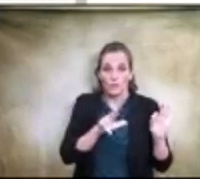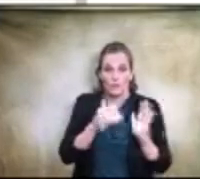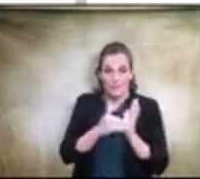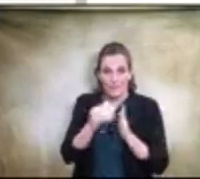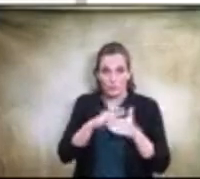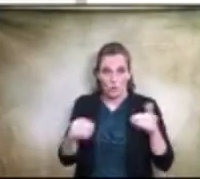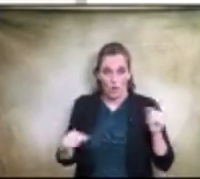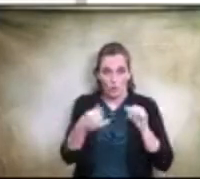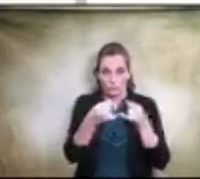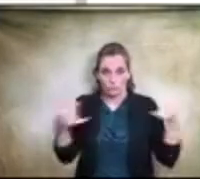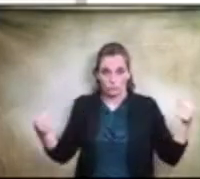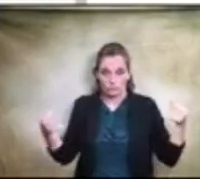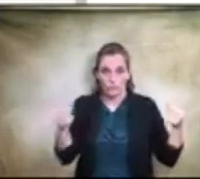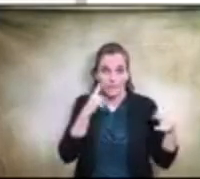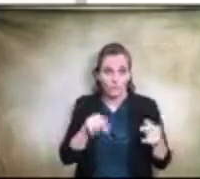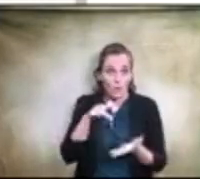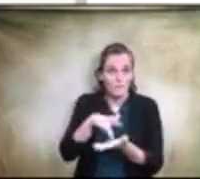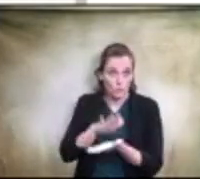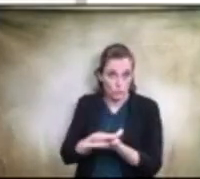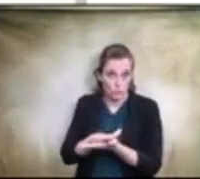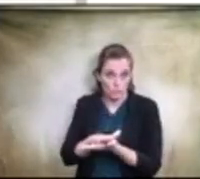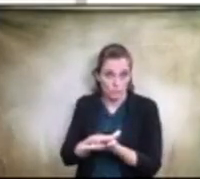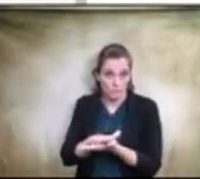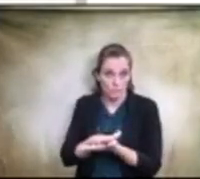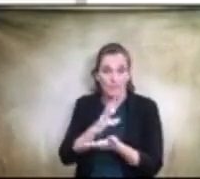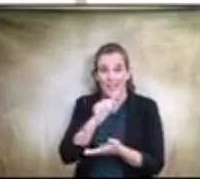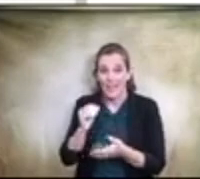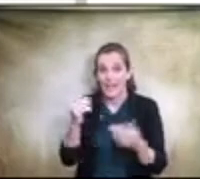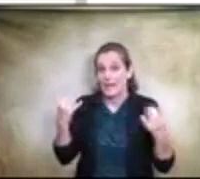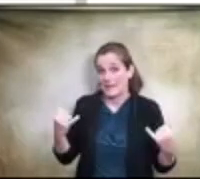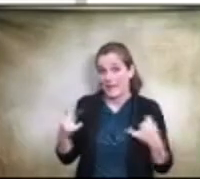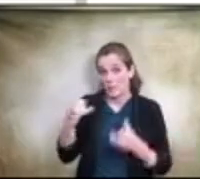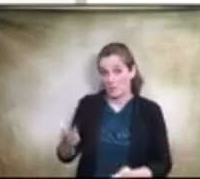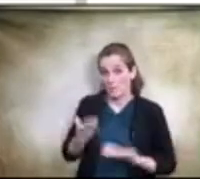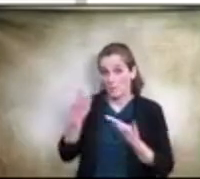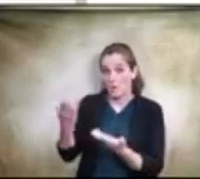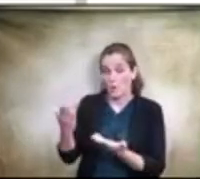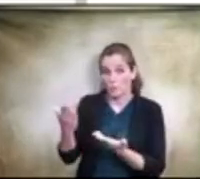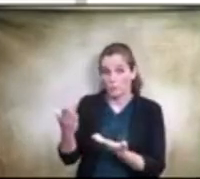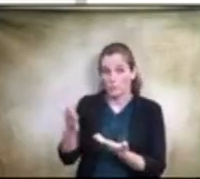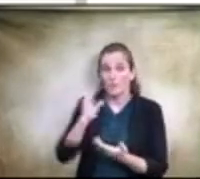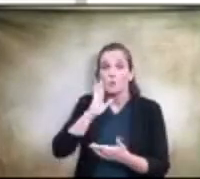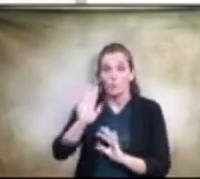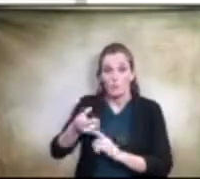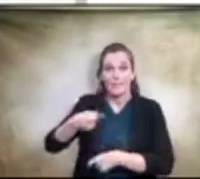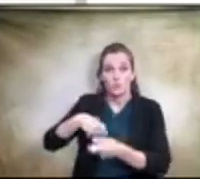for a new middle school, and what is being proposed is that it simply be changed to